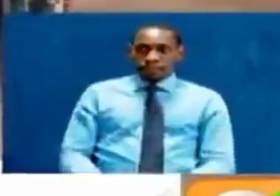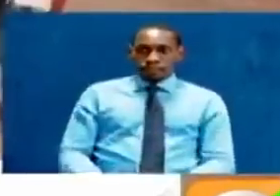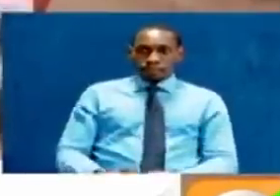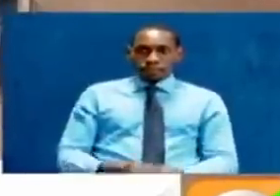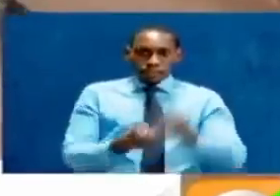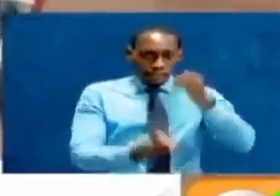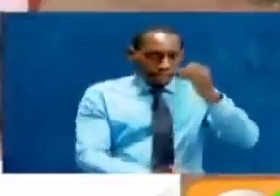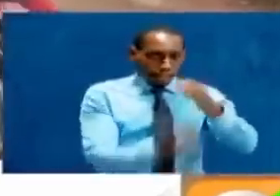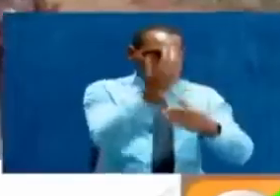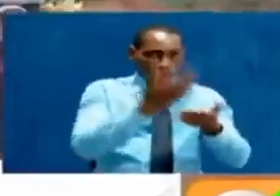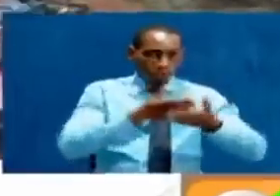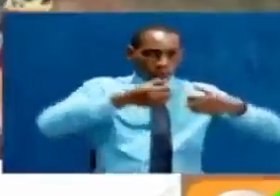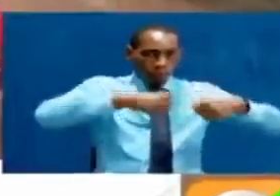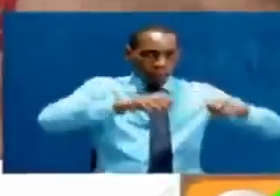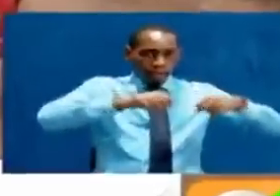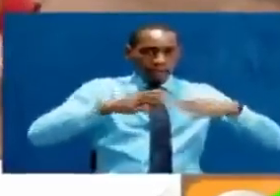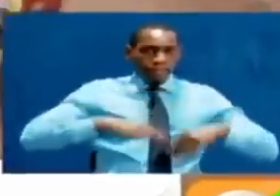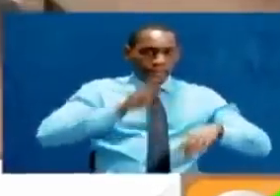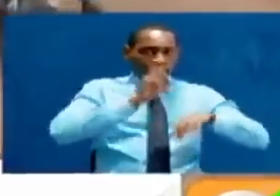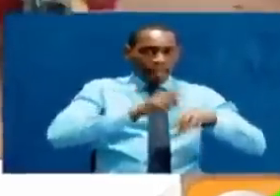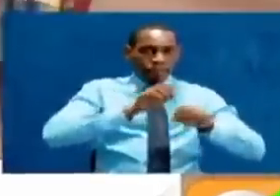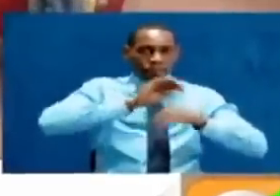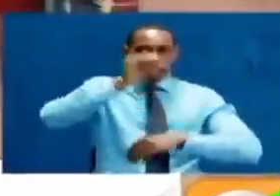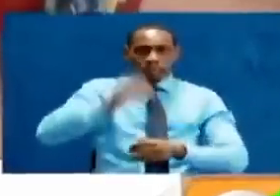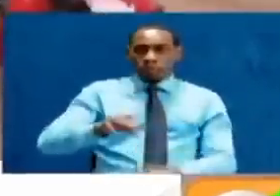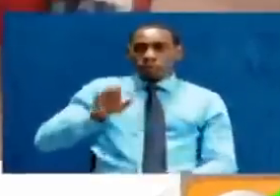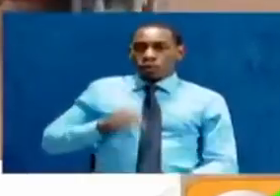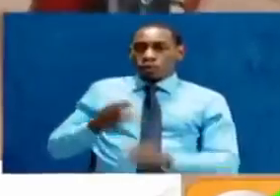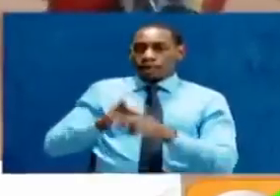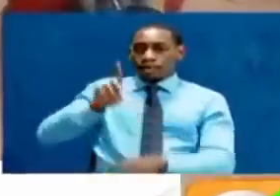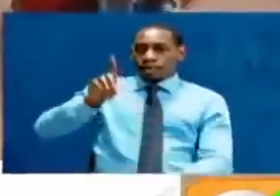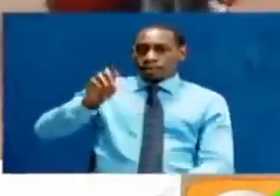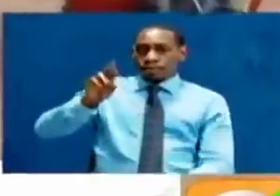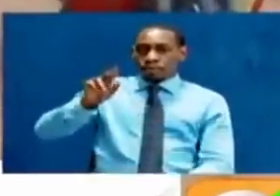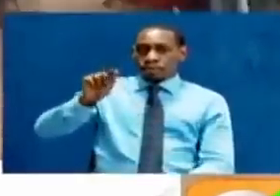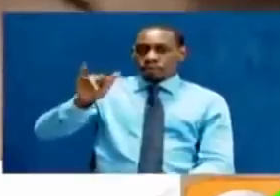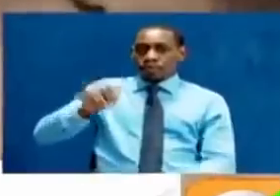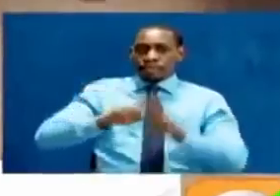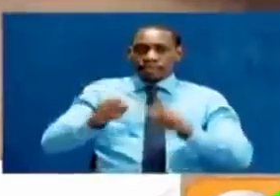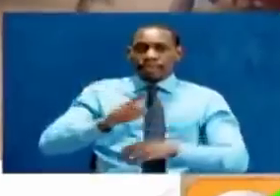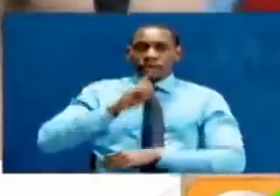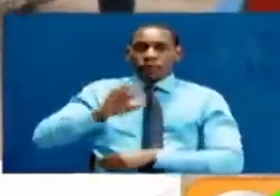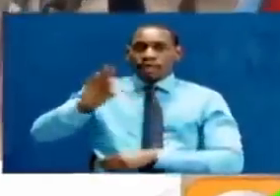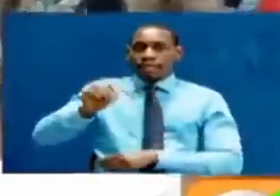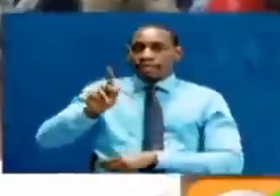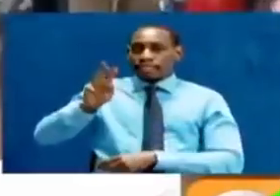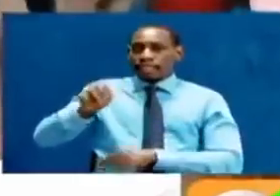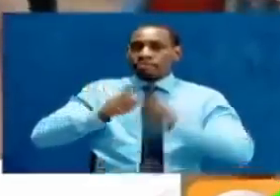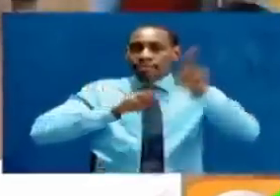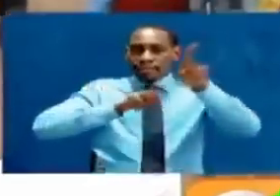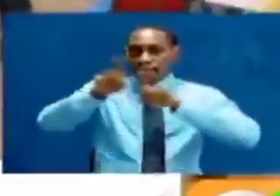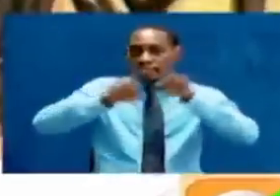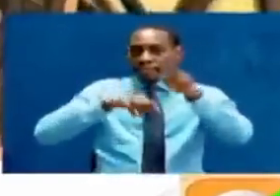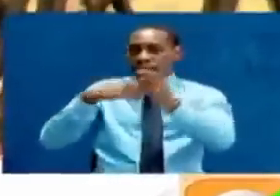Flagged off by Boda Boda operators in Embu town, Dorothy Gashier embarked on a 130-kilometer